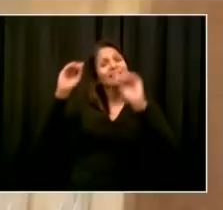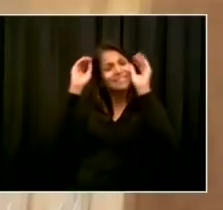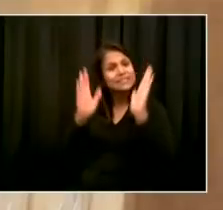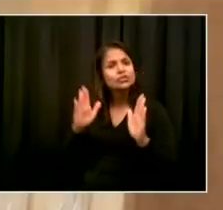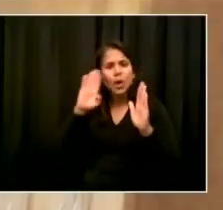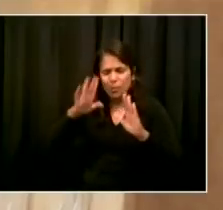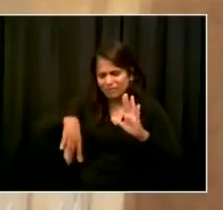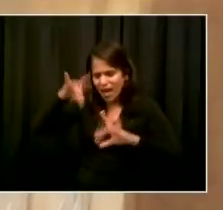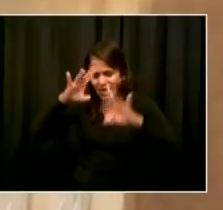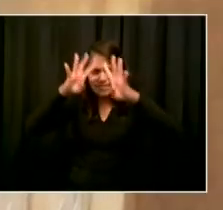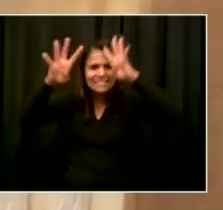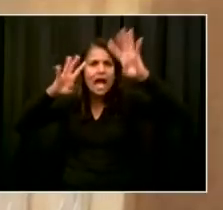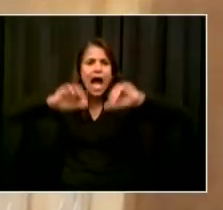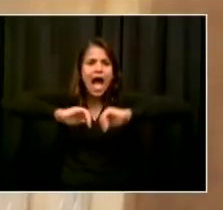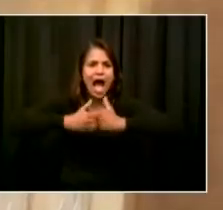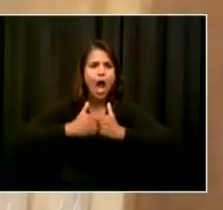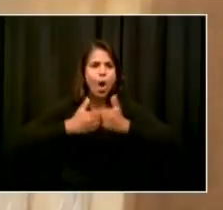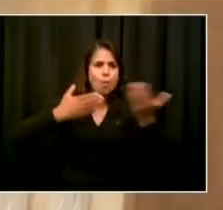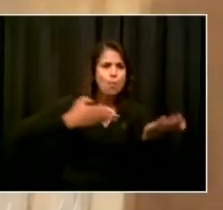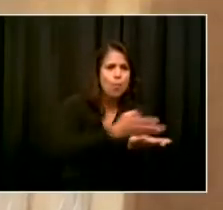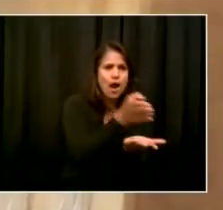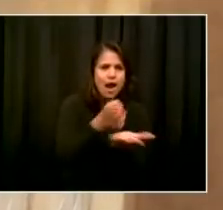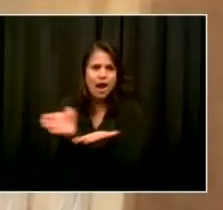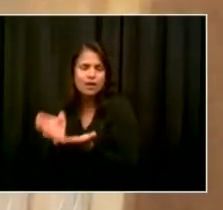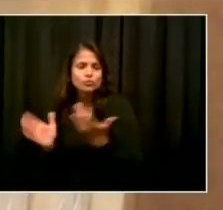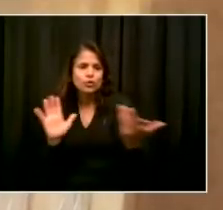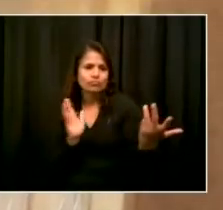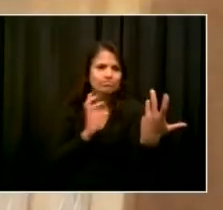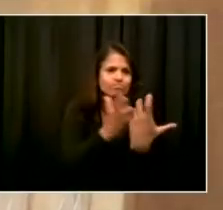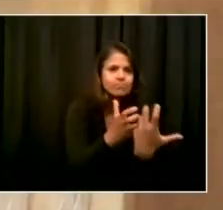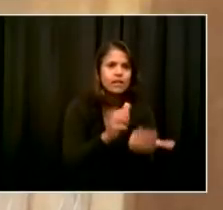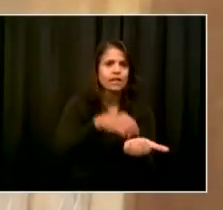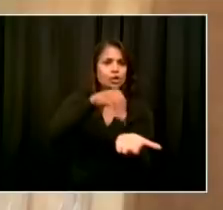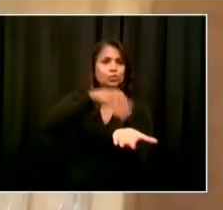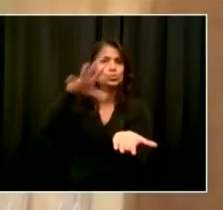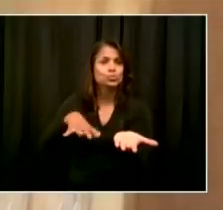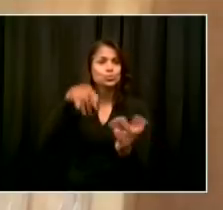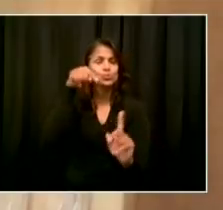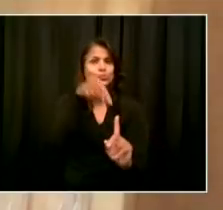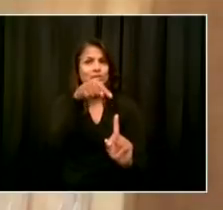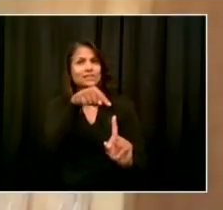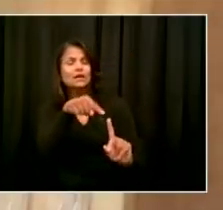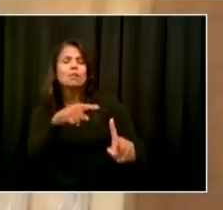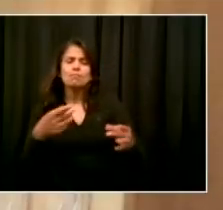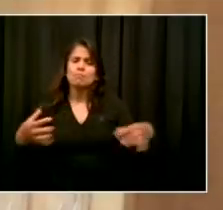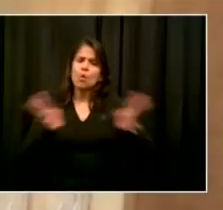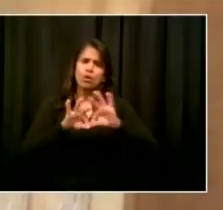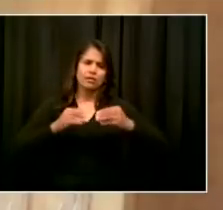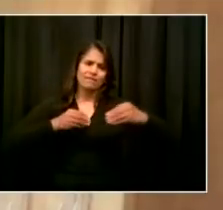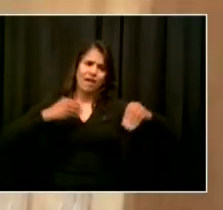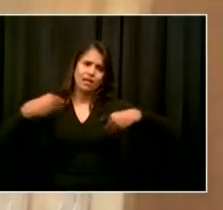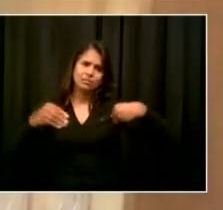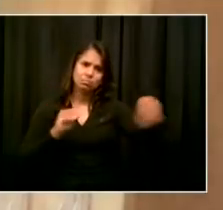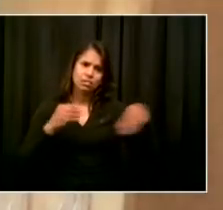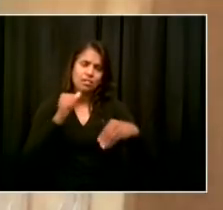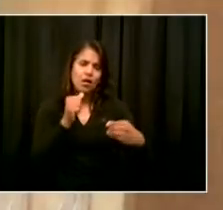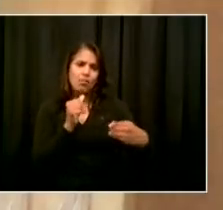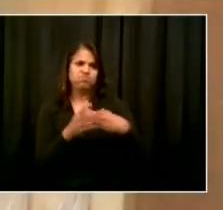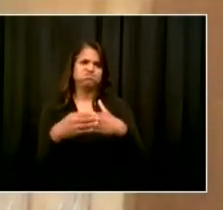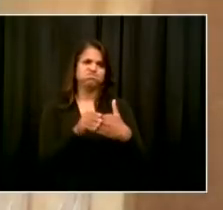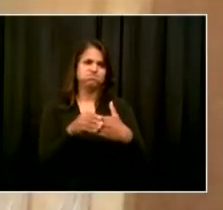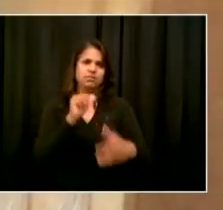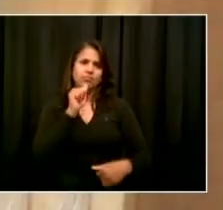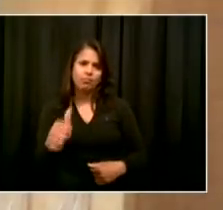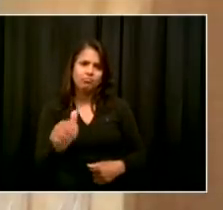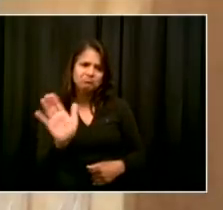flexibility. But in terms of that being our long-term strategy, again, there's an awful lot of preparation that goes into